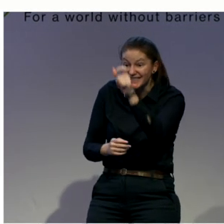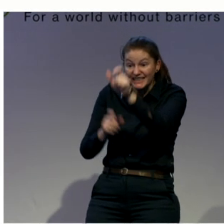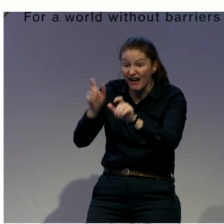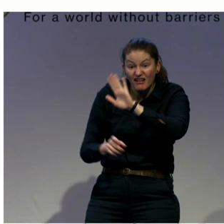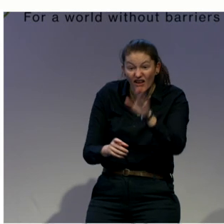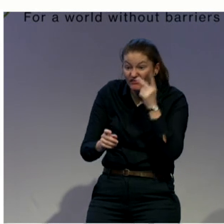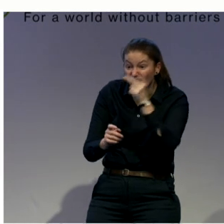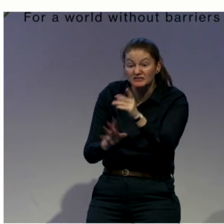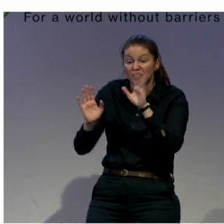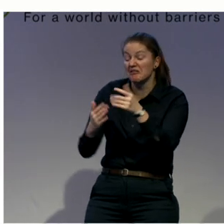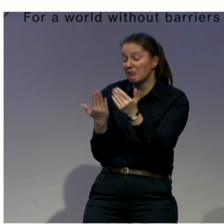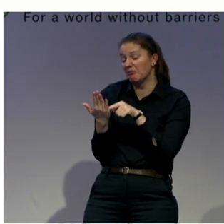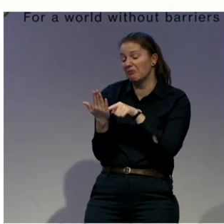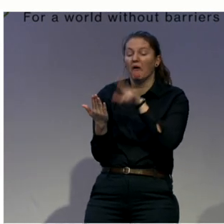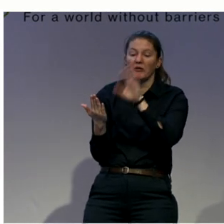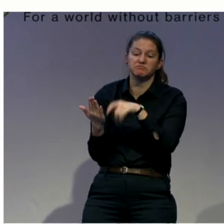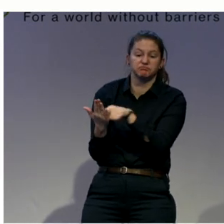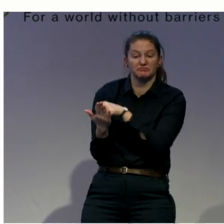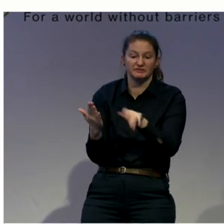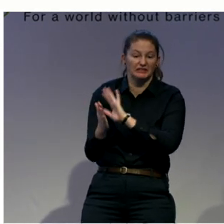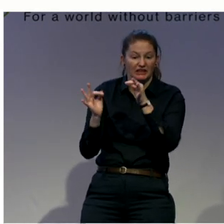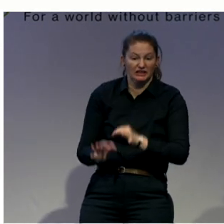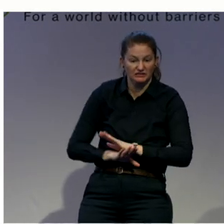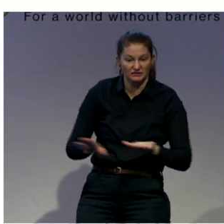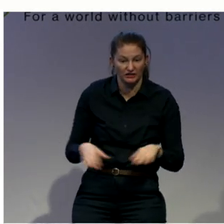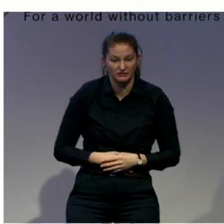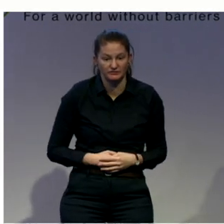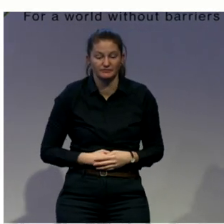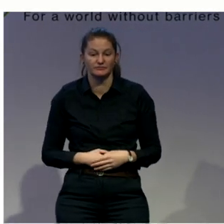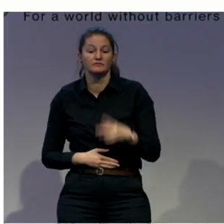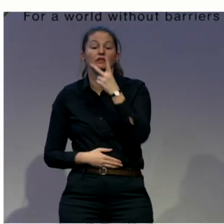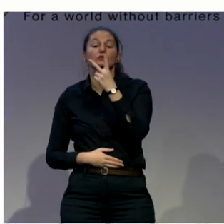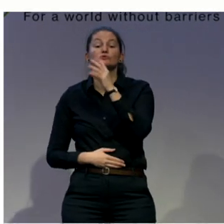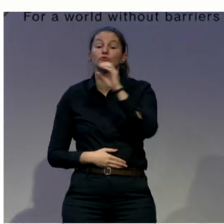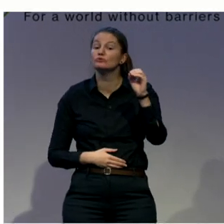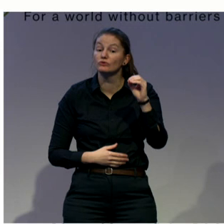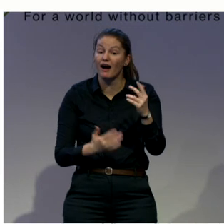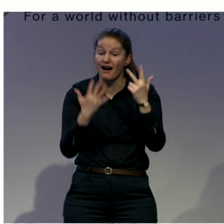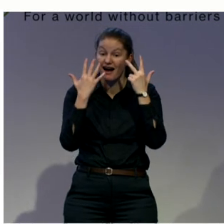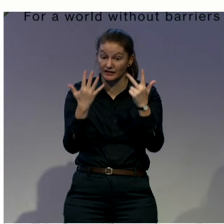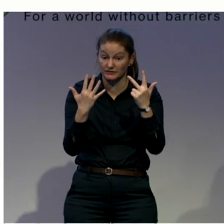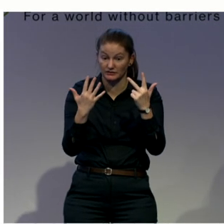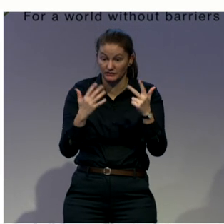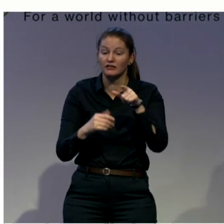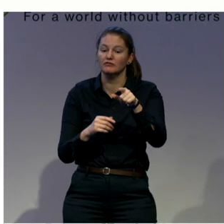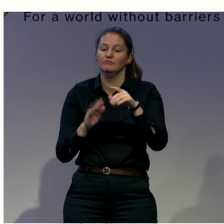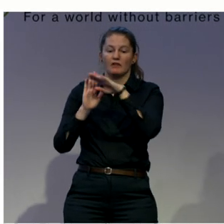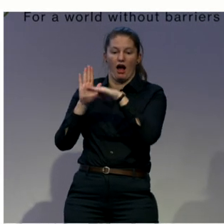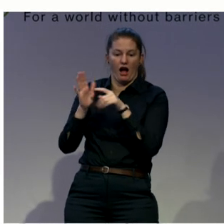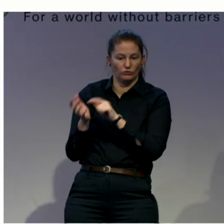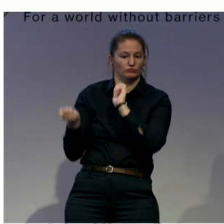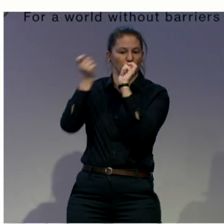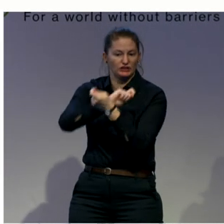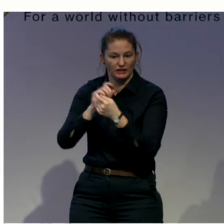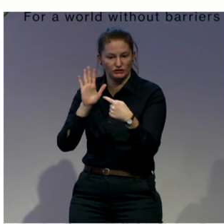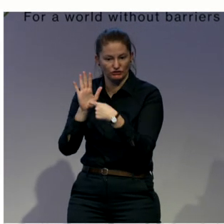we had a reform, a constitutional reform, that established the need to have hearings, the need to have procedural